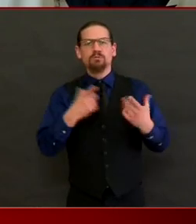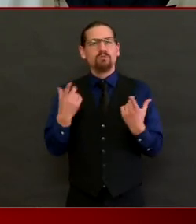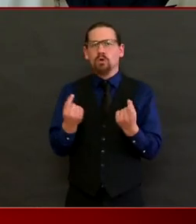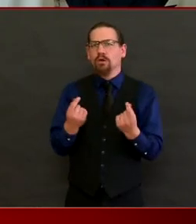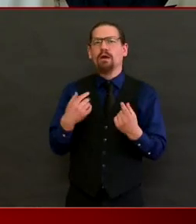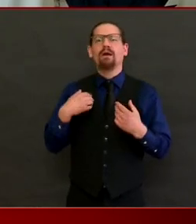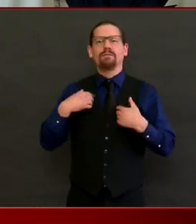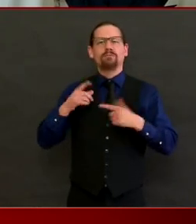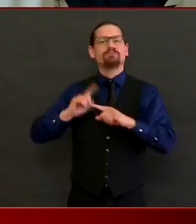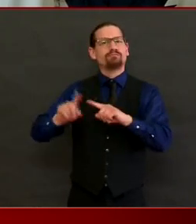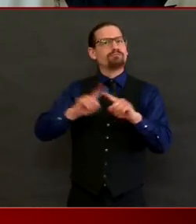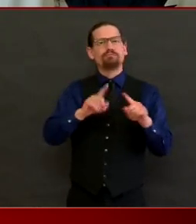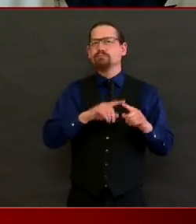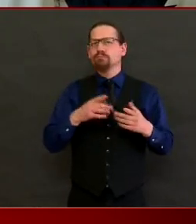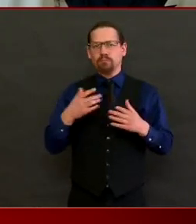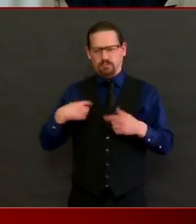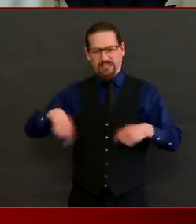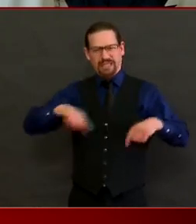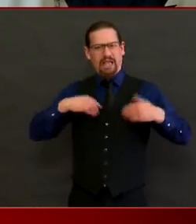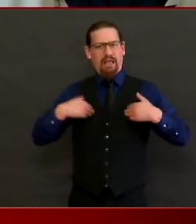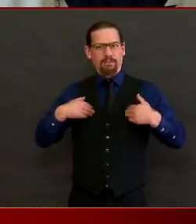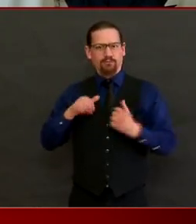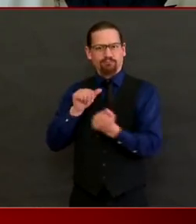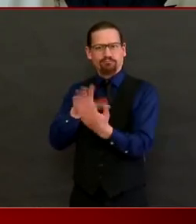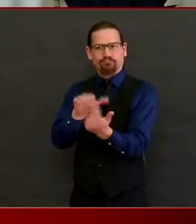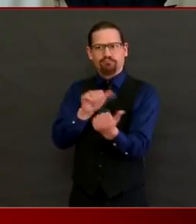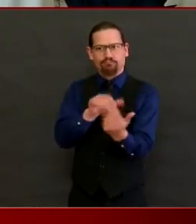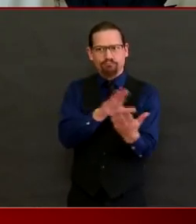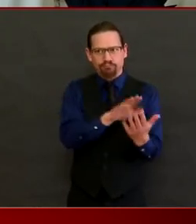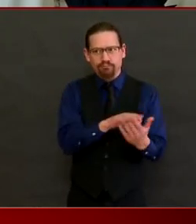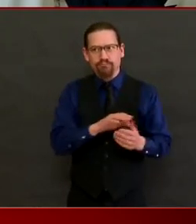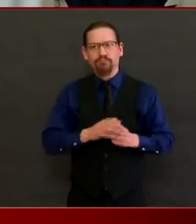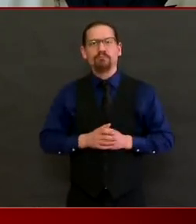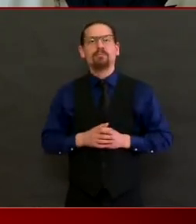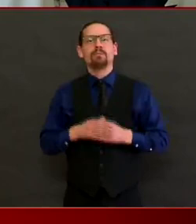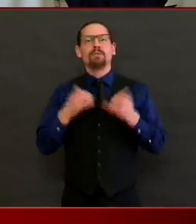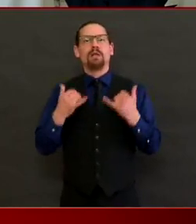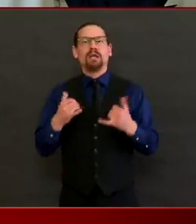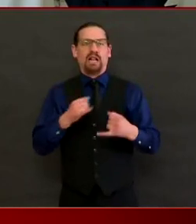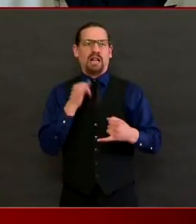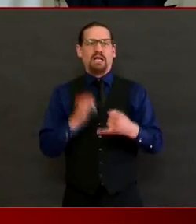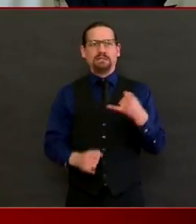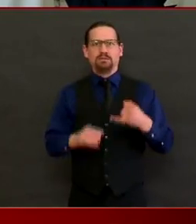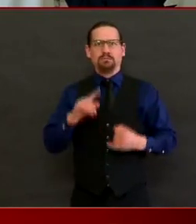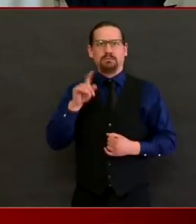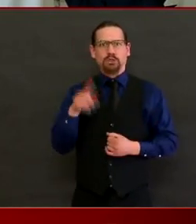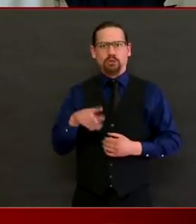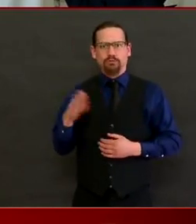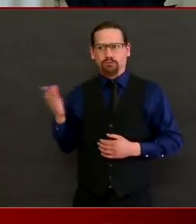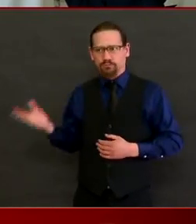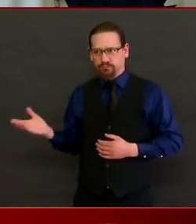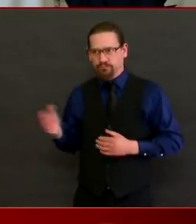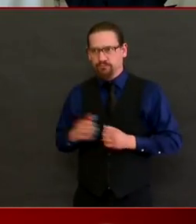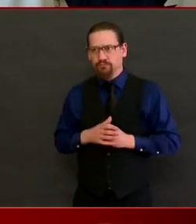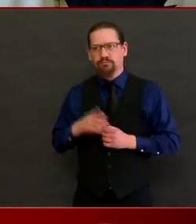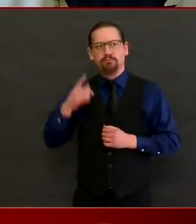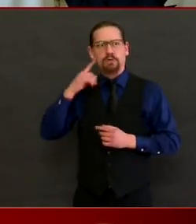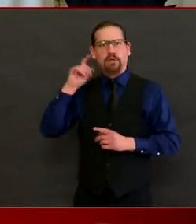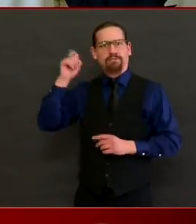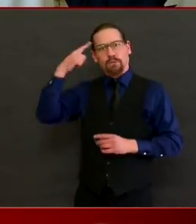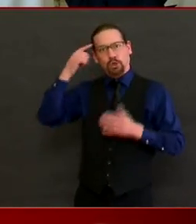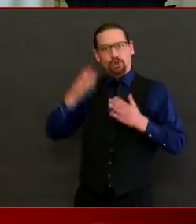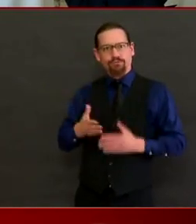possible. Thank you. Our last question today is from Amanda Pitts from ABC6 News. And, Governor, this is for you.